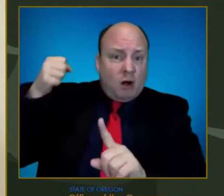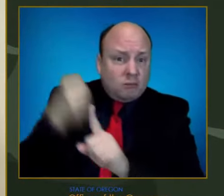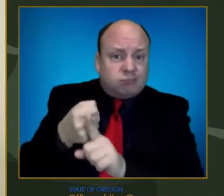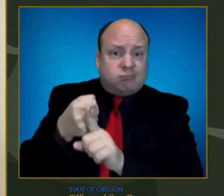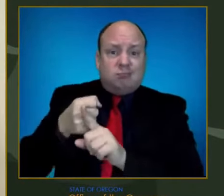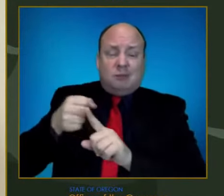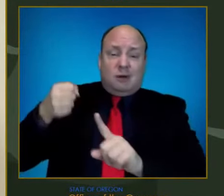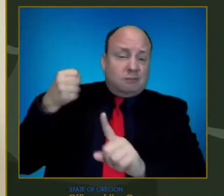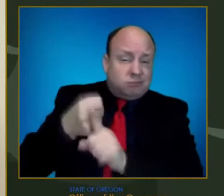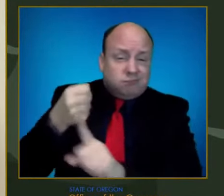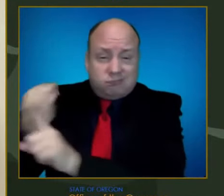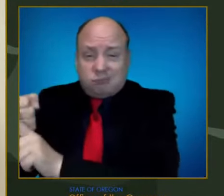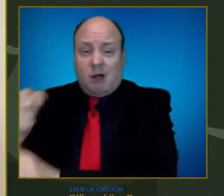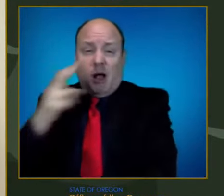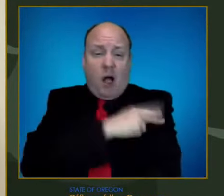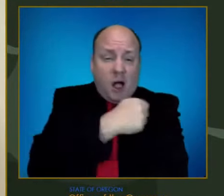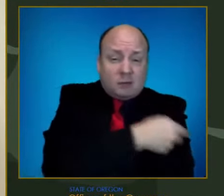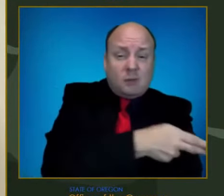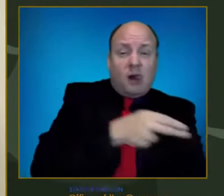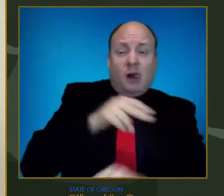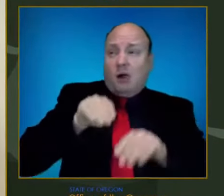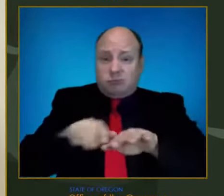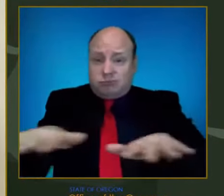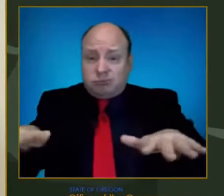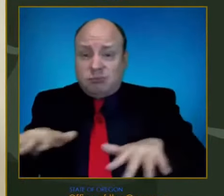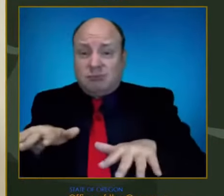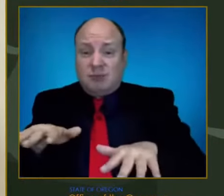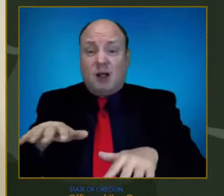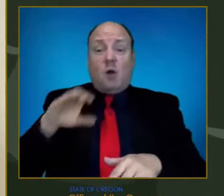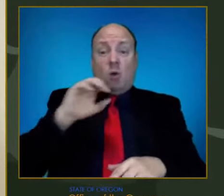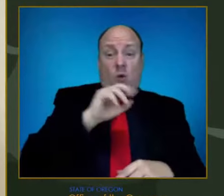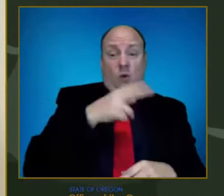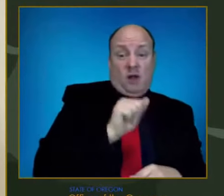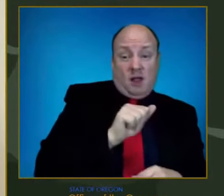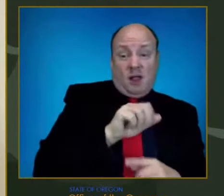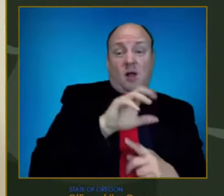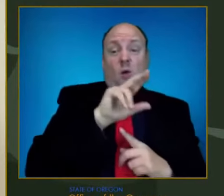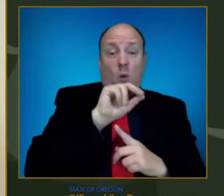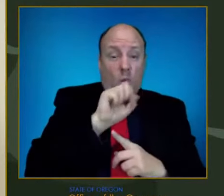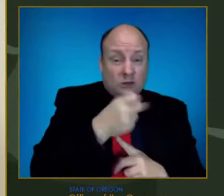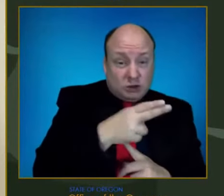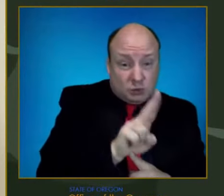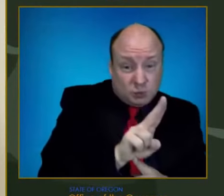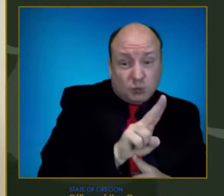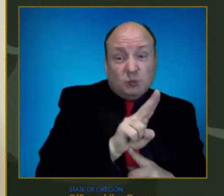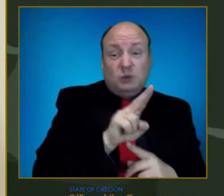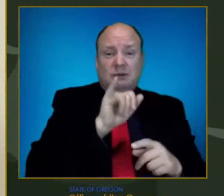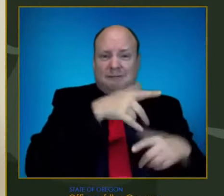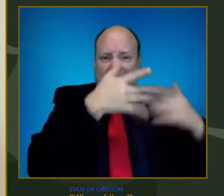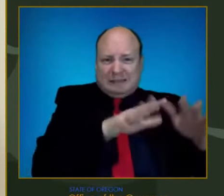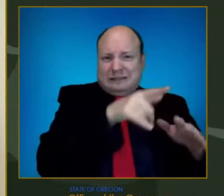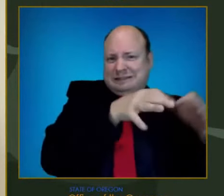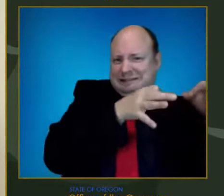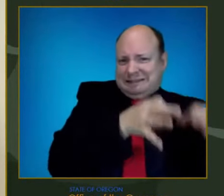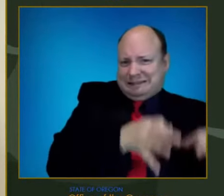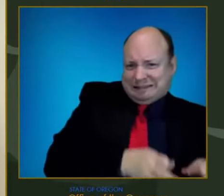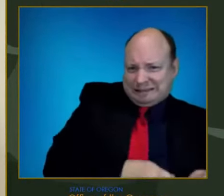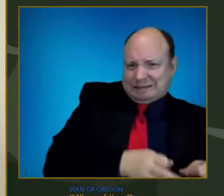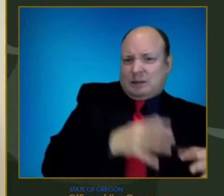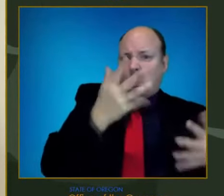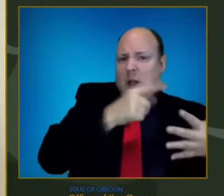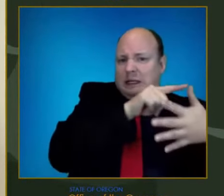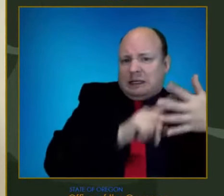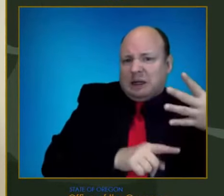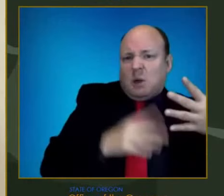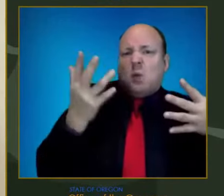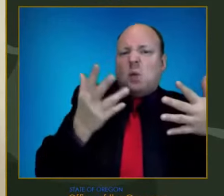teams at OHA and OHSU to share with you what we know about Omicron and what it means for Oregon. I